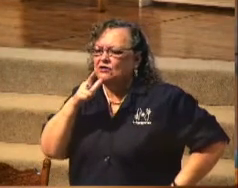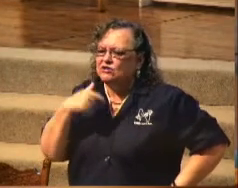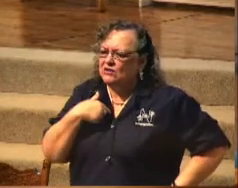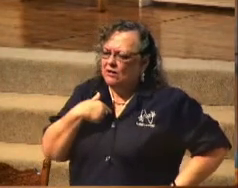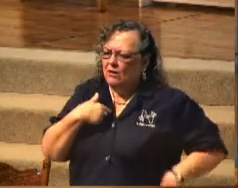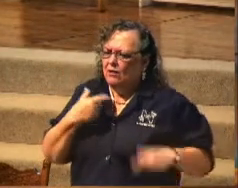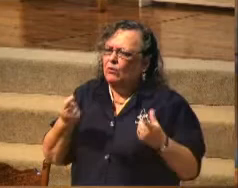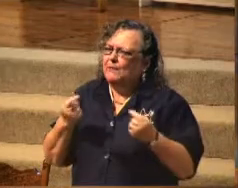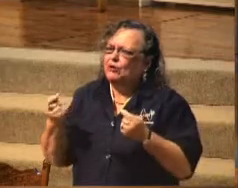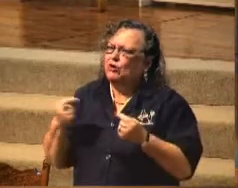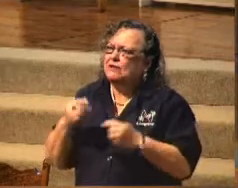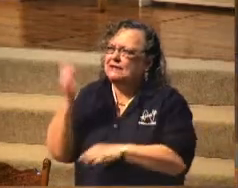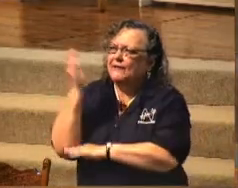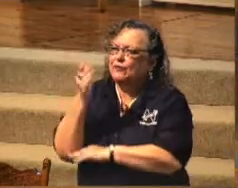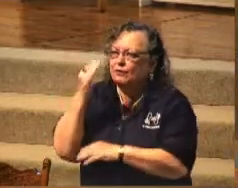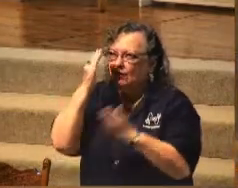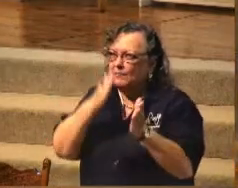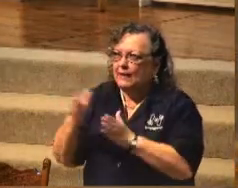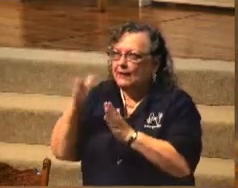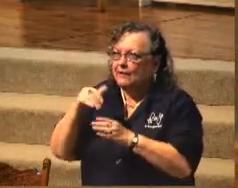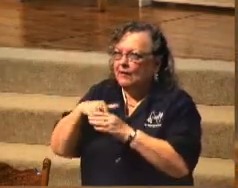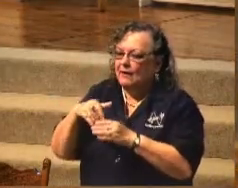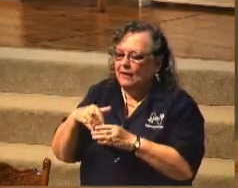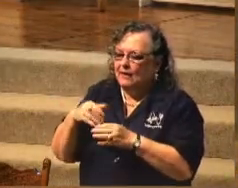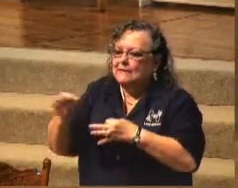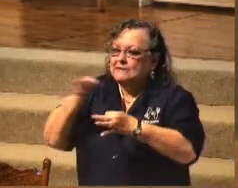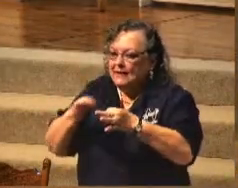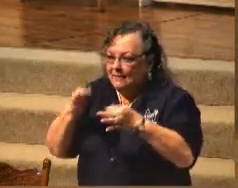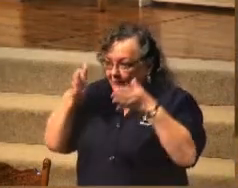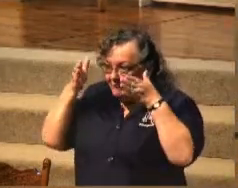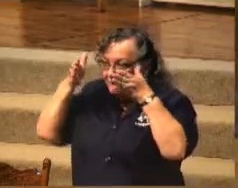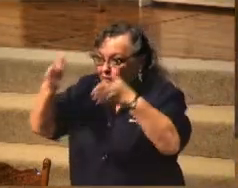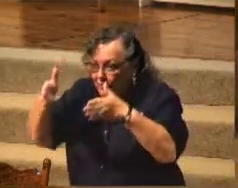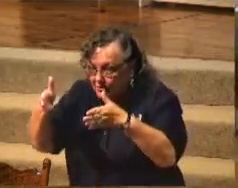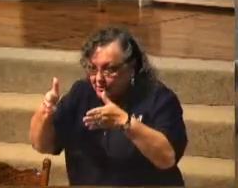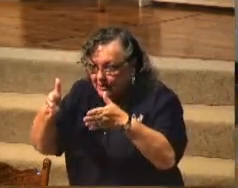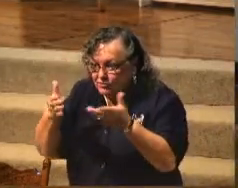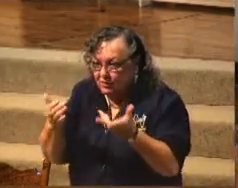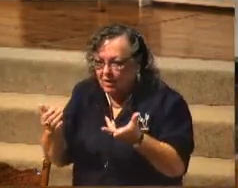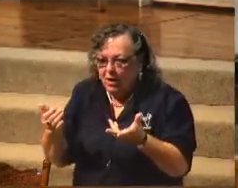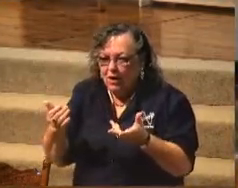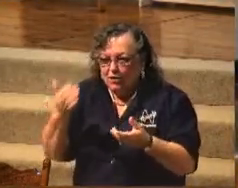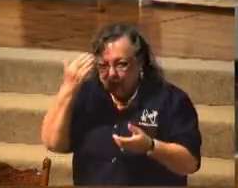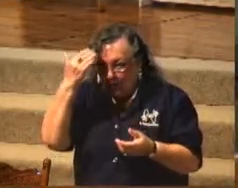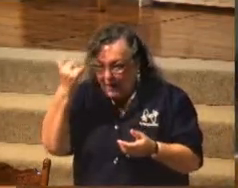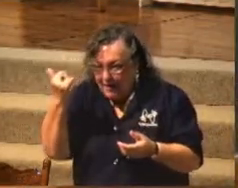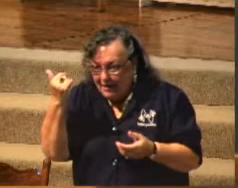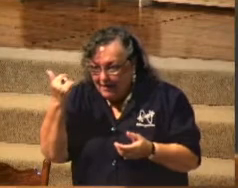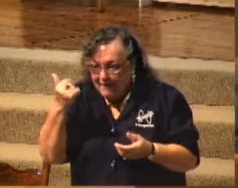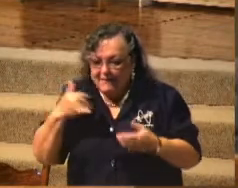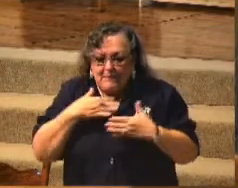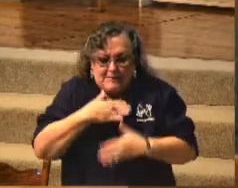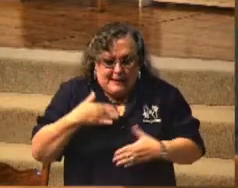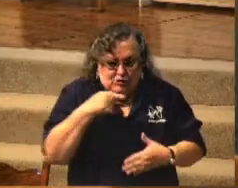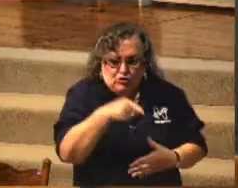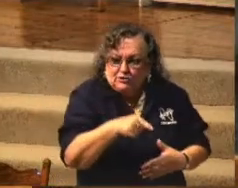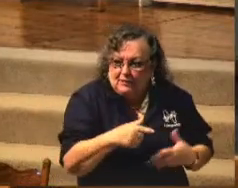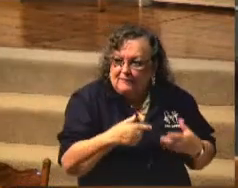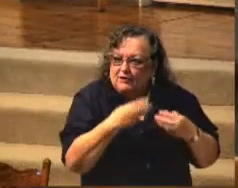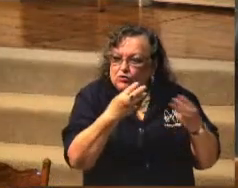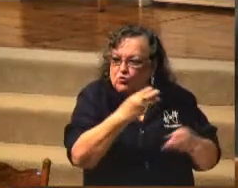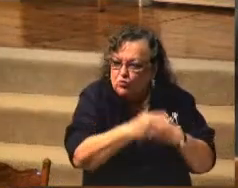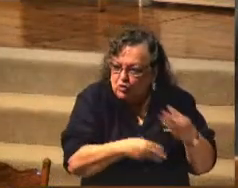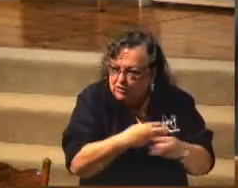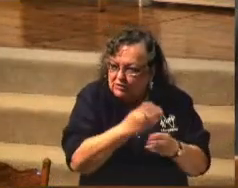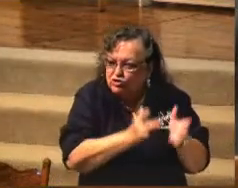All that kind of thing. We're planning things out instead of focusing our attention. You know why? Because the pleasures of this world, as Jesus